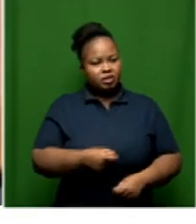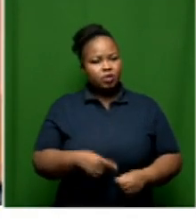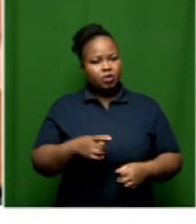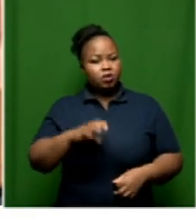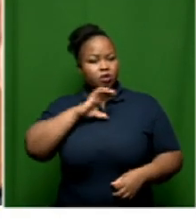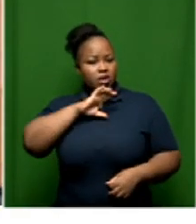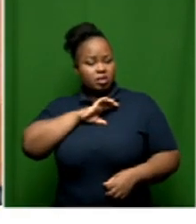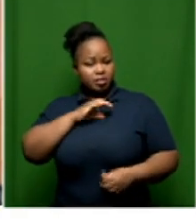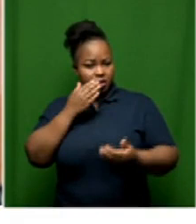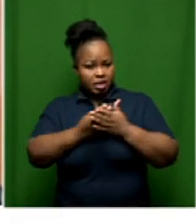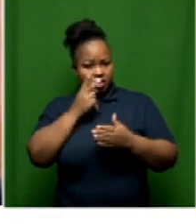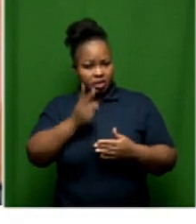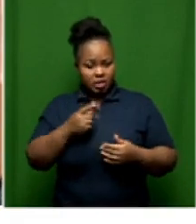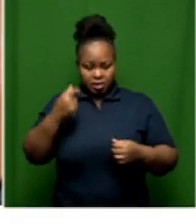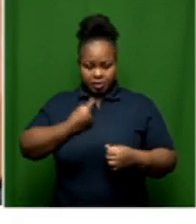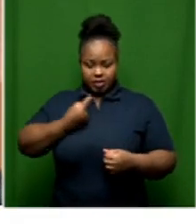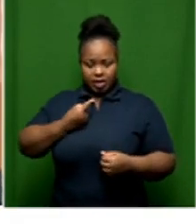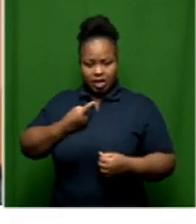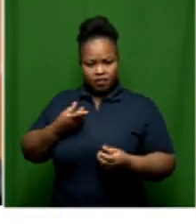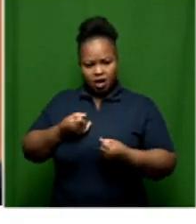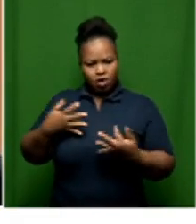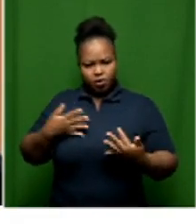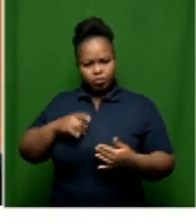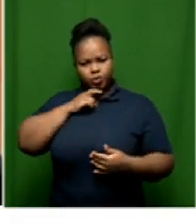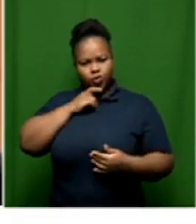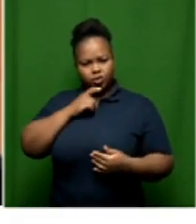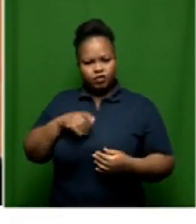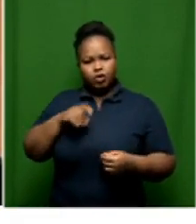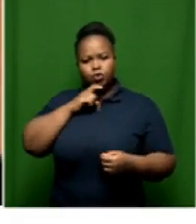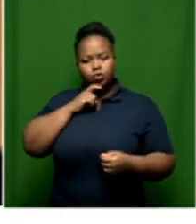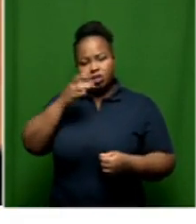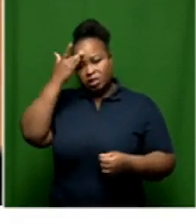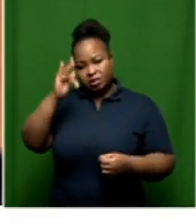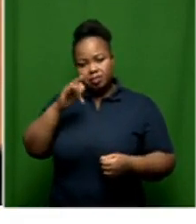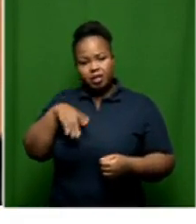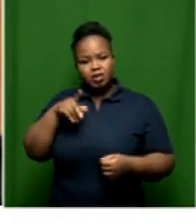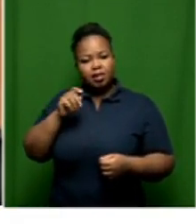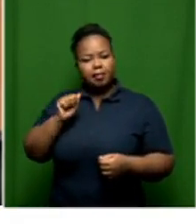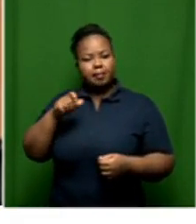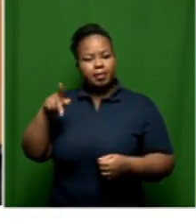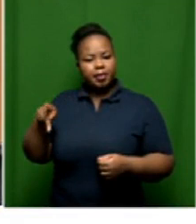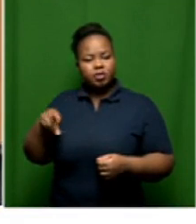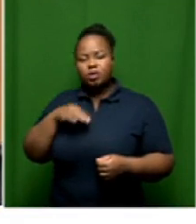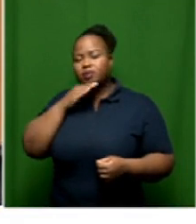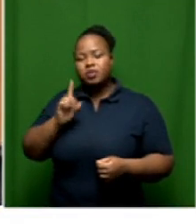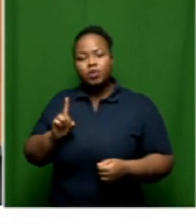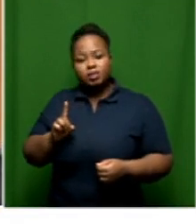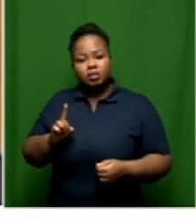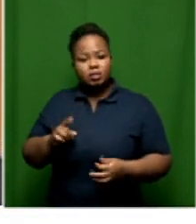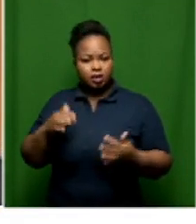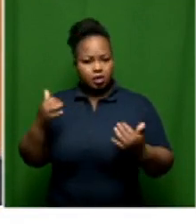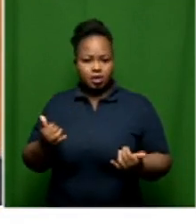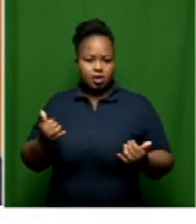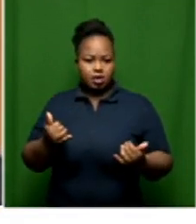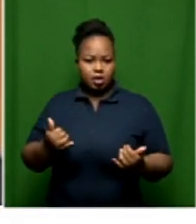consumers can see their consumptions in rents and cents using the smart prepaid meters. Take us through what this means. Does that mean that